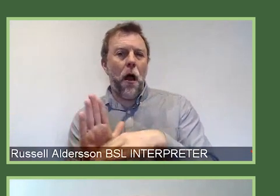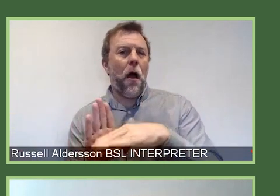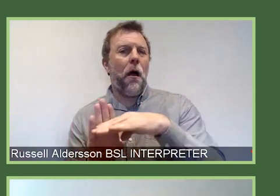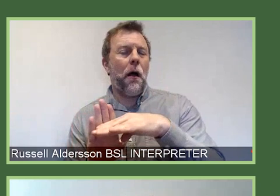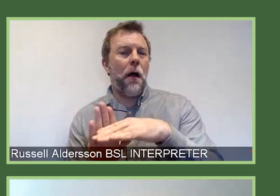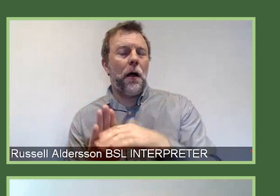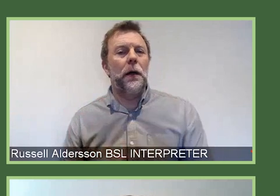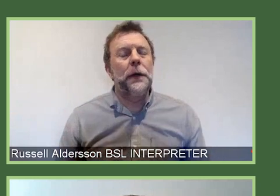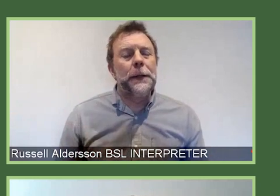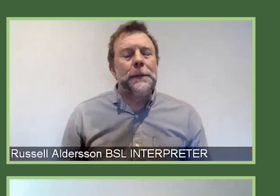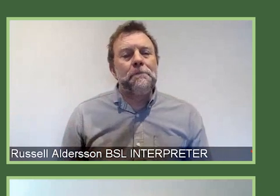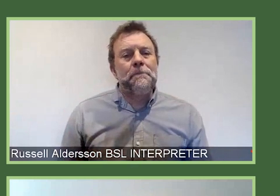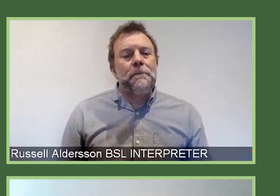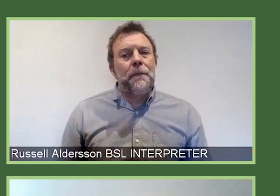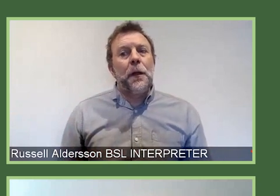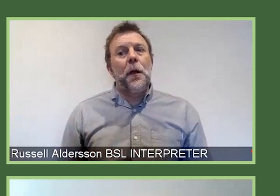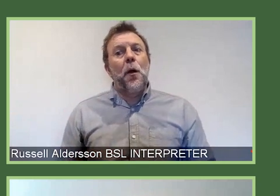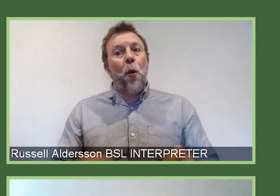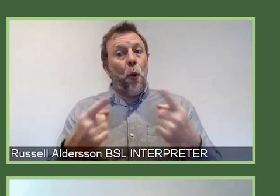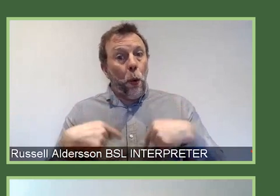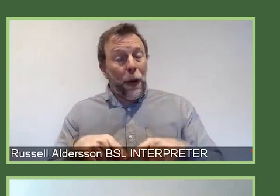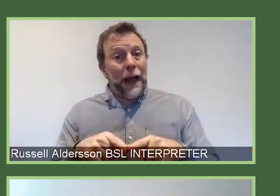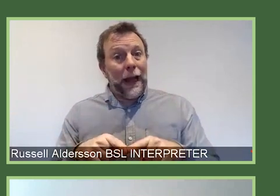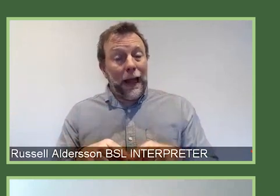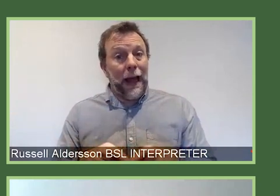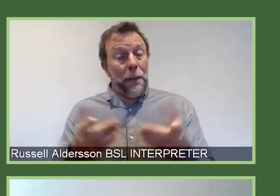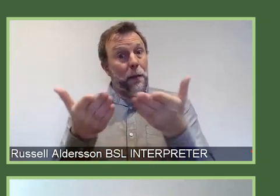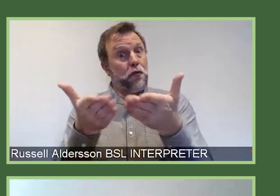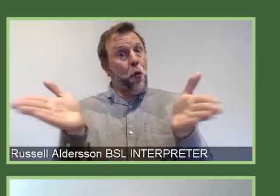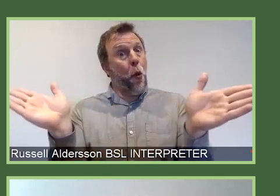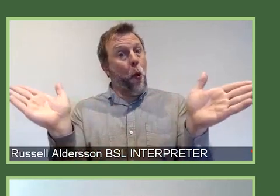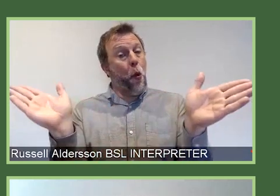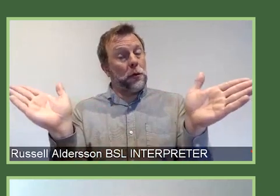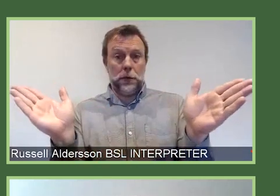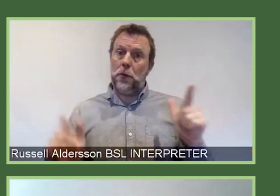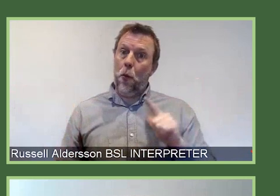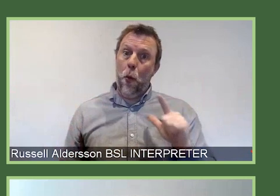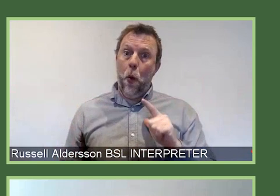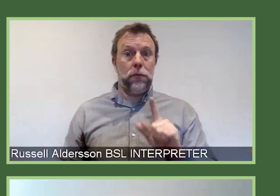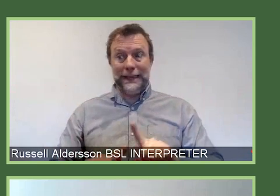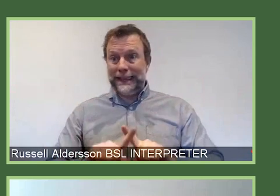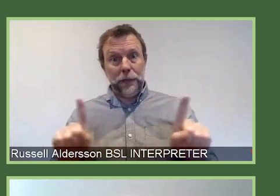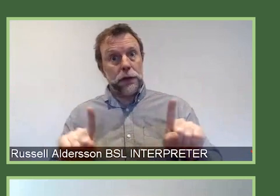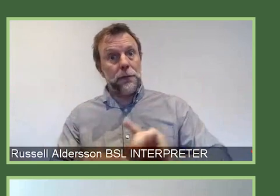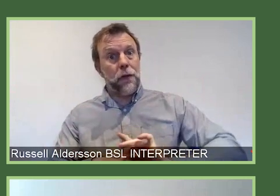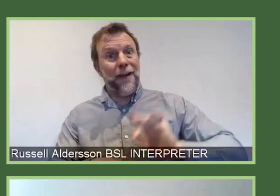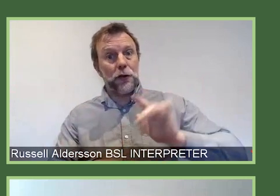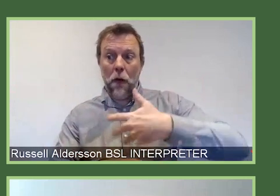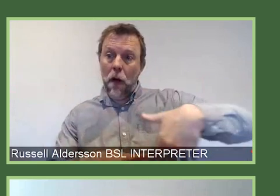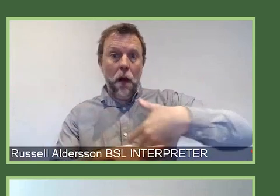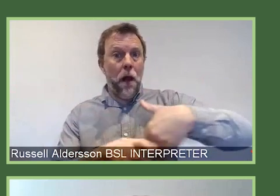We are being explicitly broad in Outlook. So, want to be open to all disciplines that could benefit our strategy.